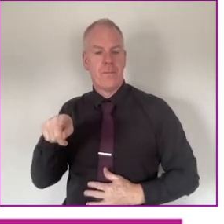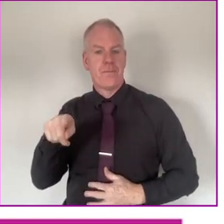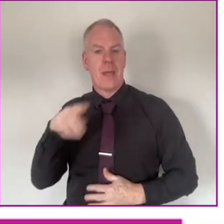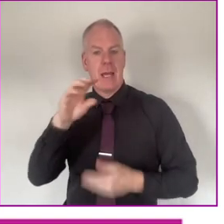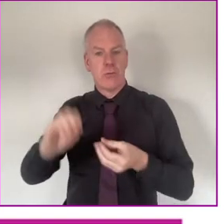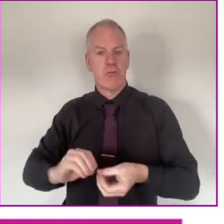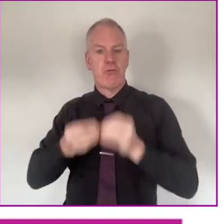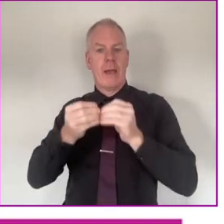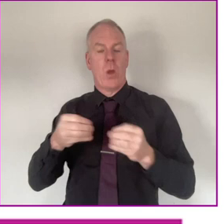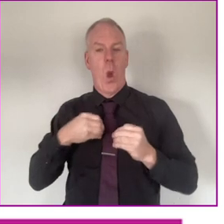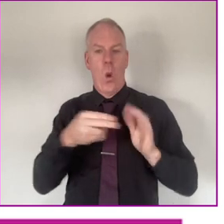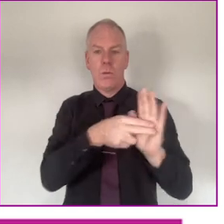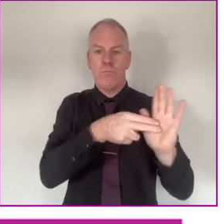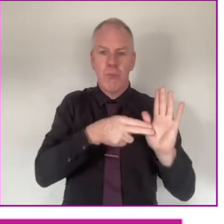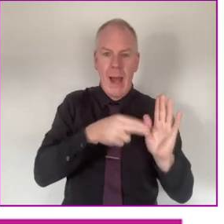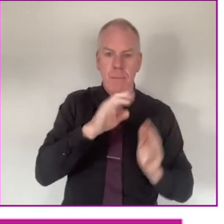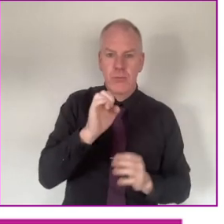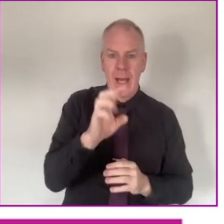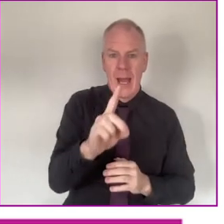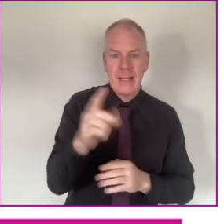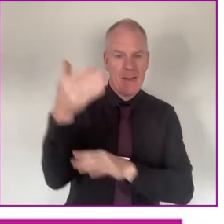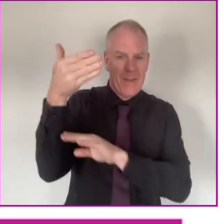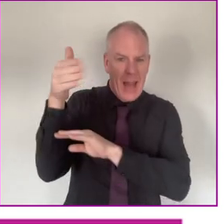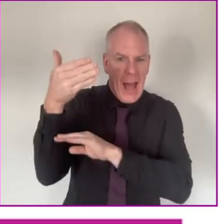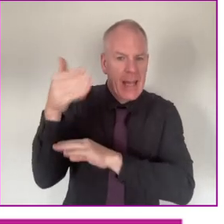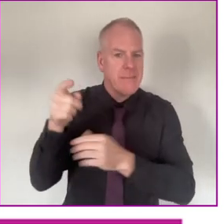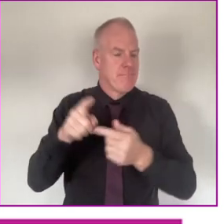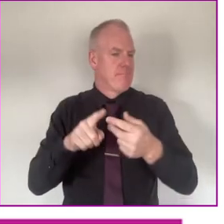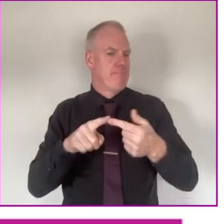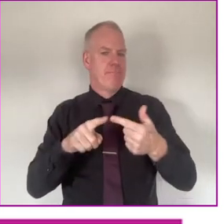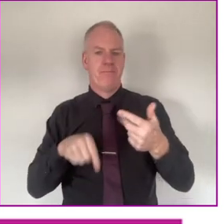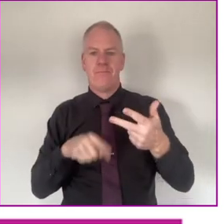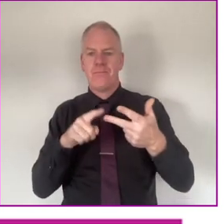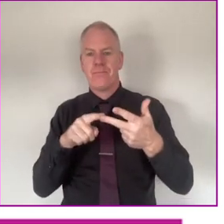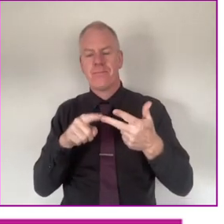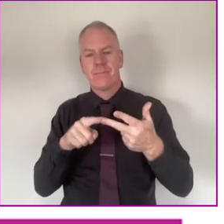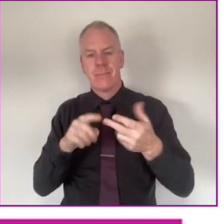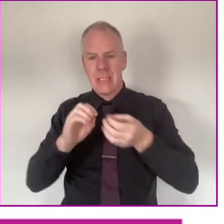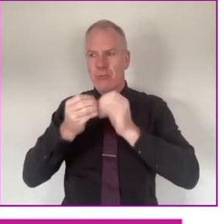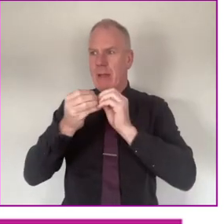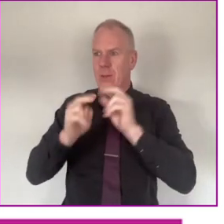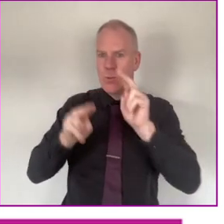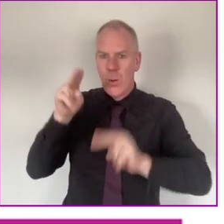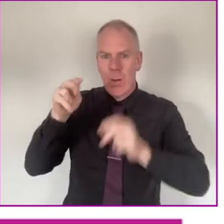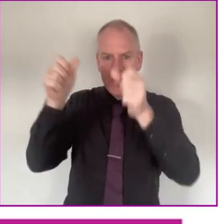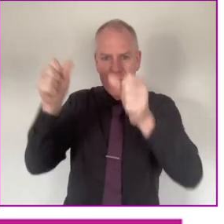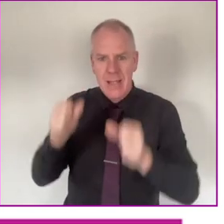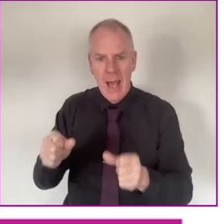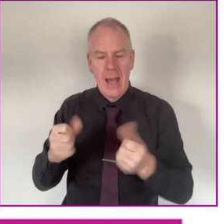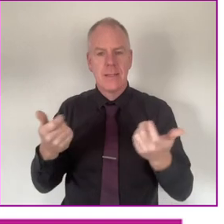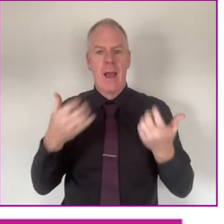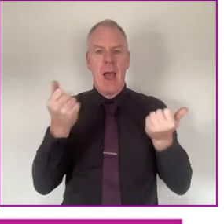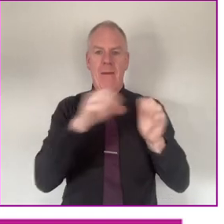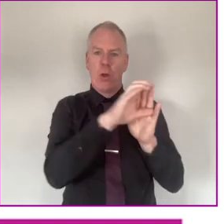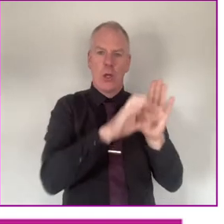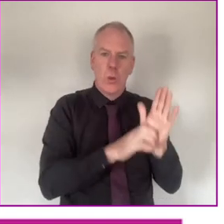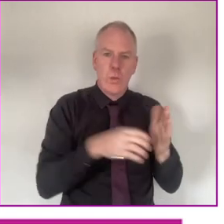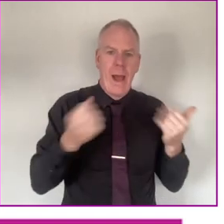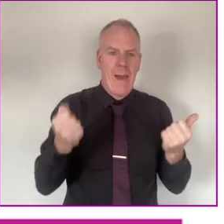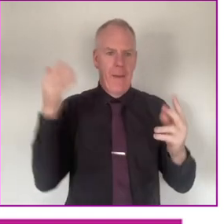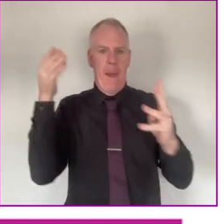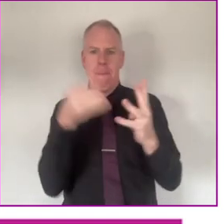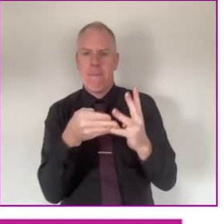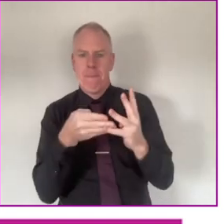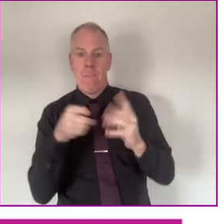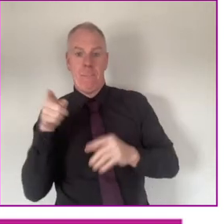And we invented our own branding, and flags, and signs, and constitution and